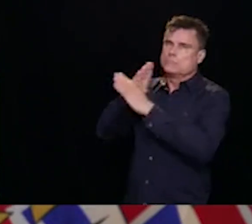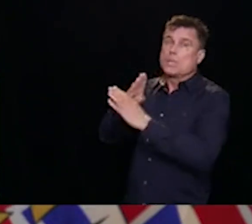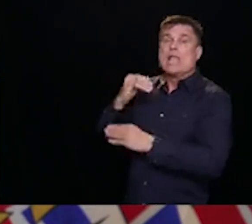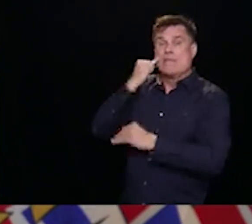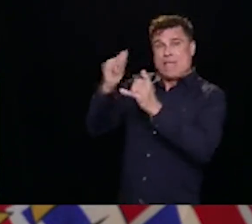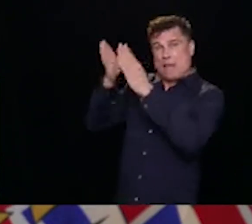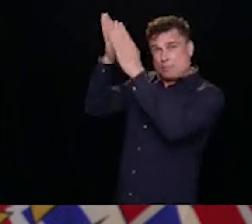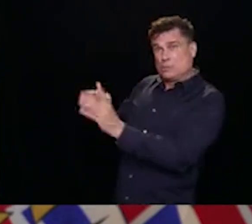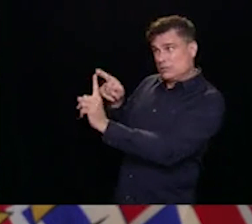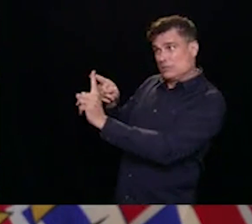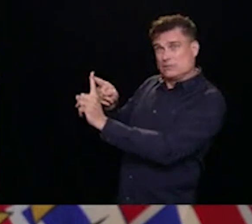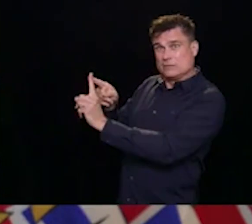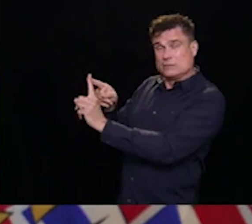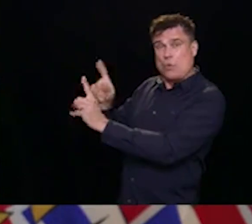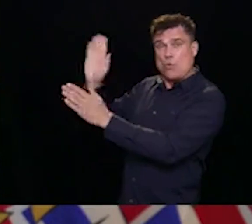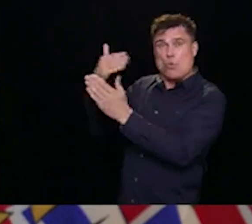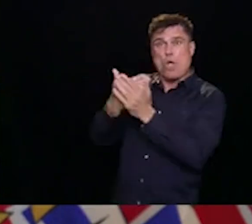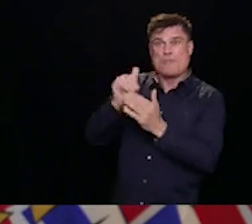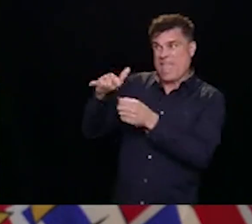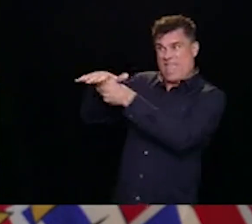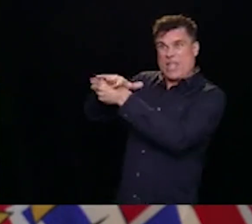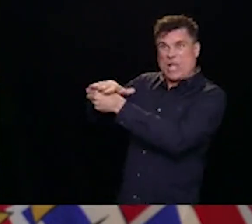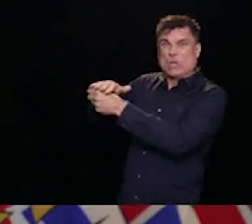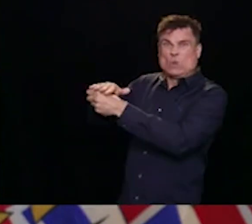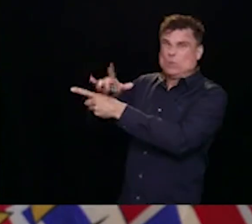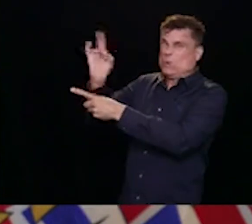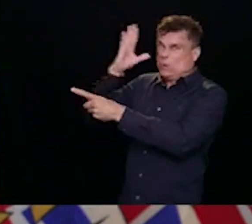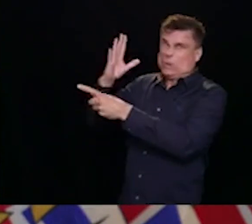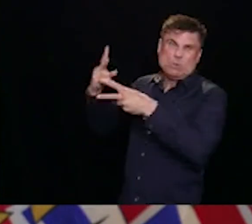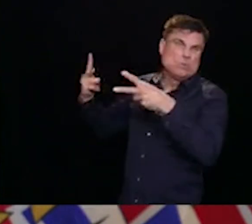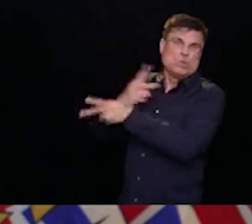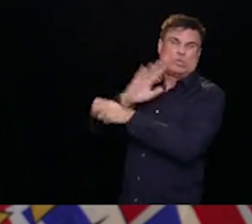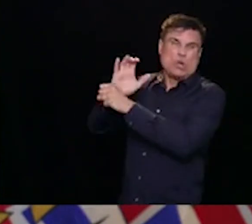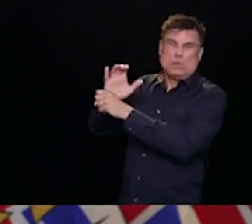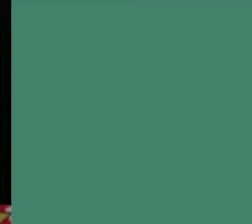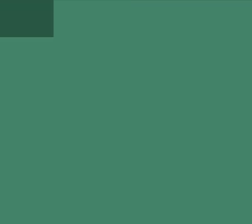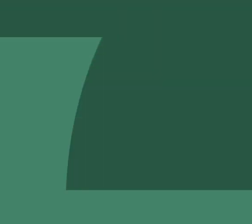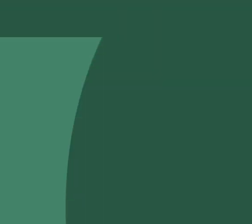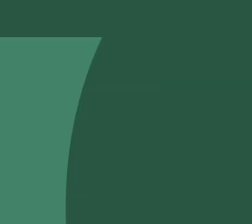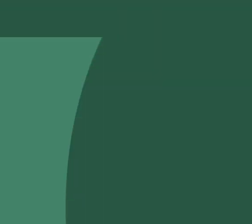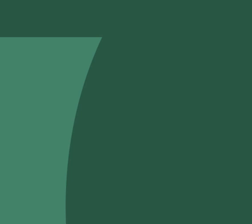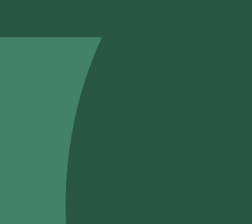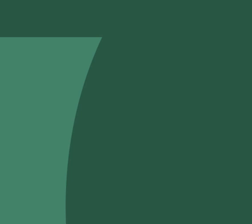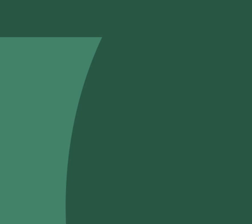needed workers here in the province. And I hope it will be effective as well.